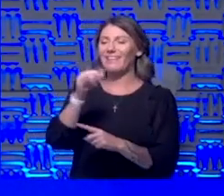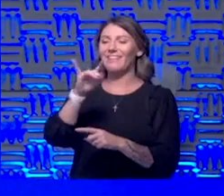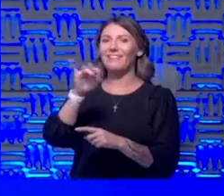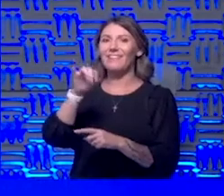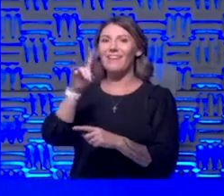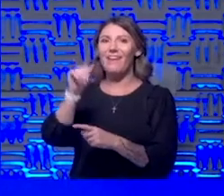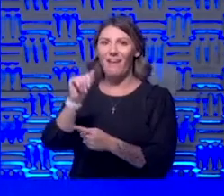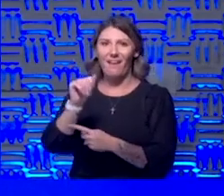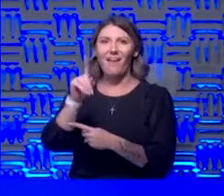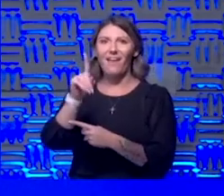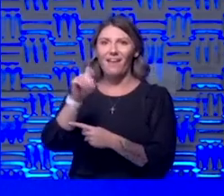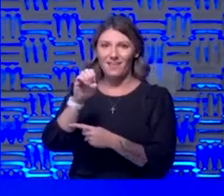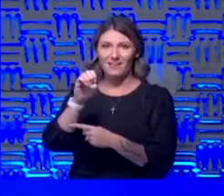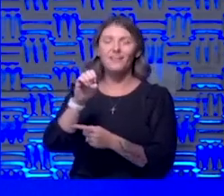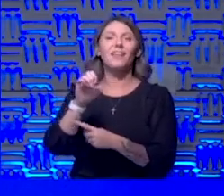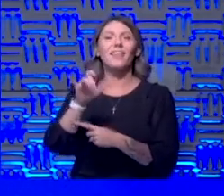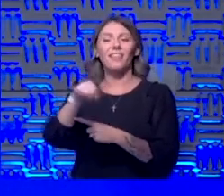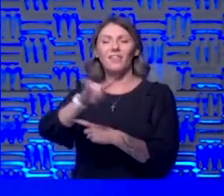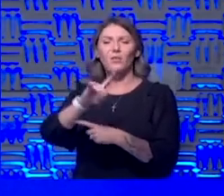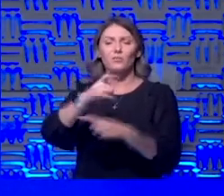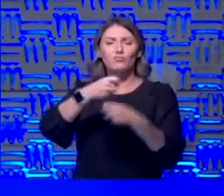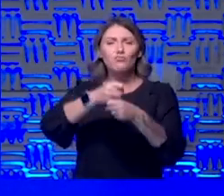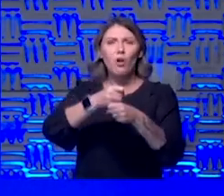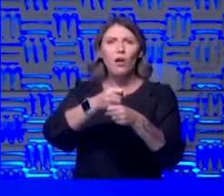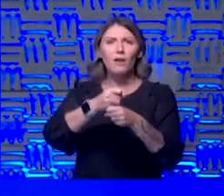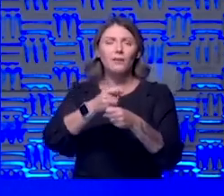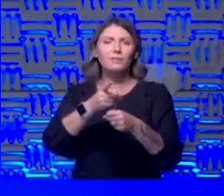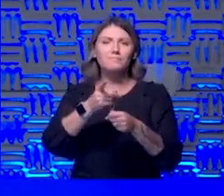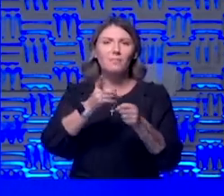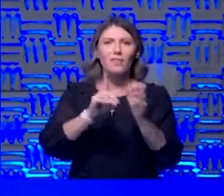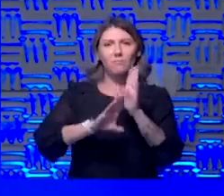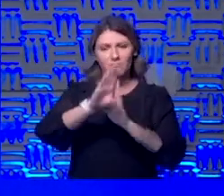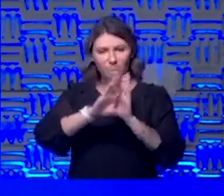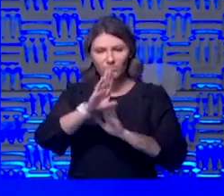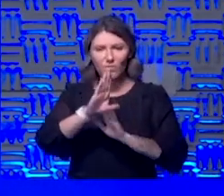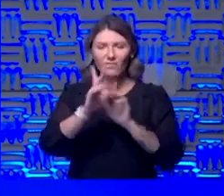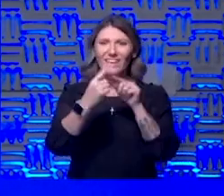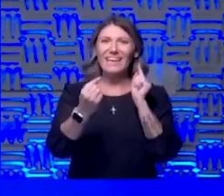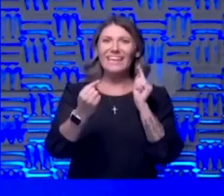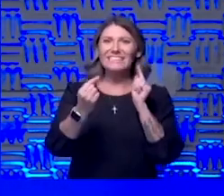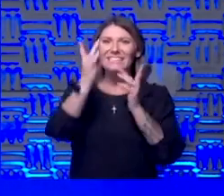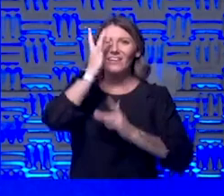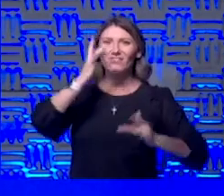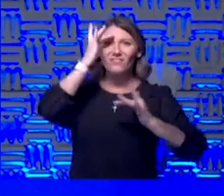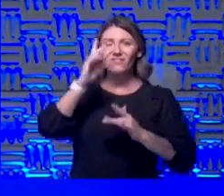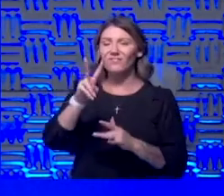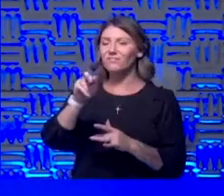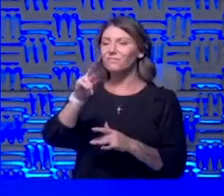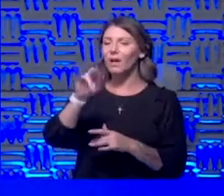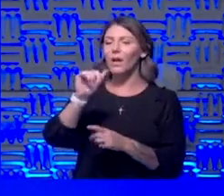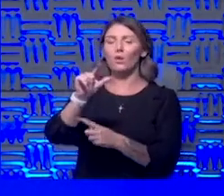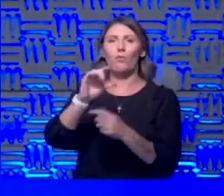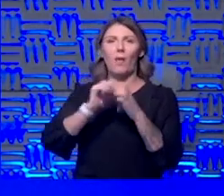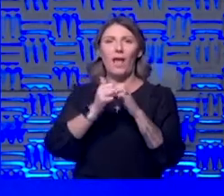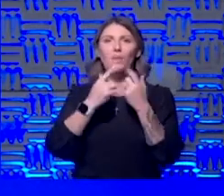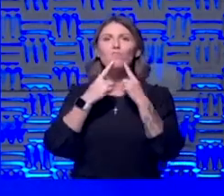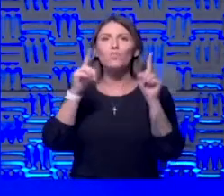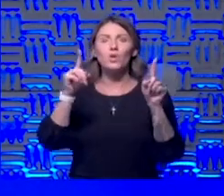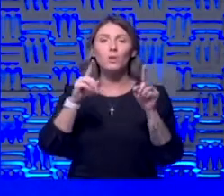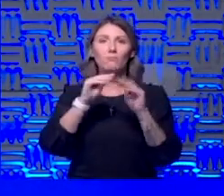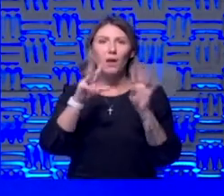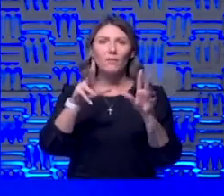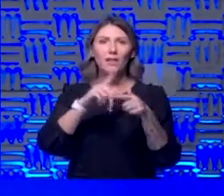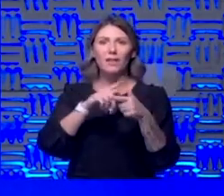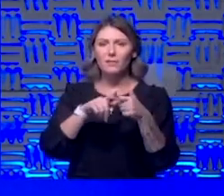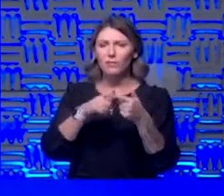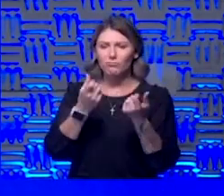it was just one of the products that they came up with as an antiviral um because of of the way it works obviously and